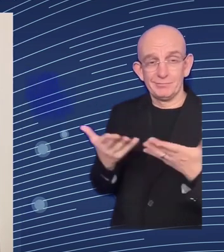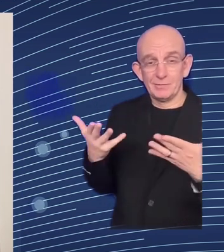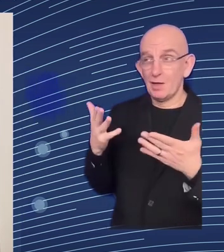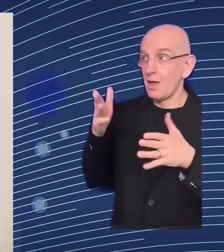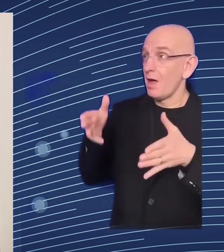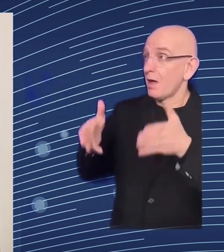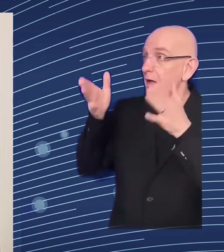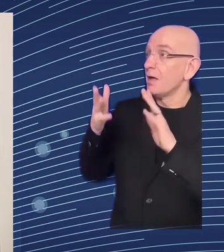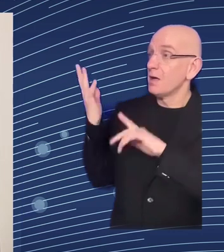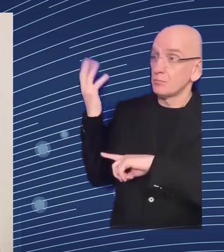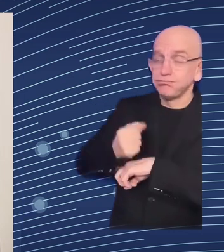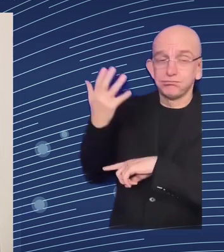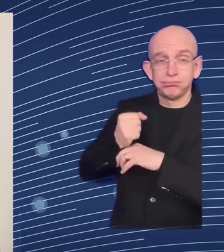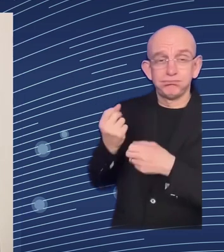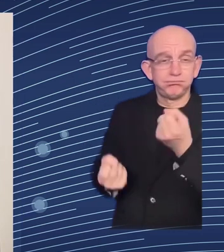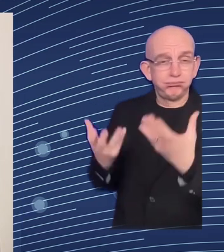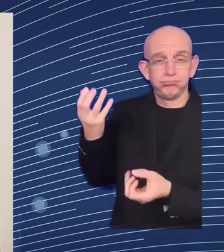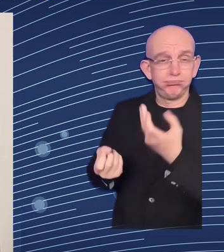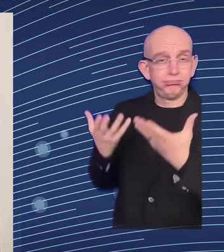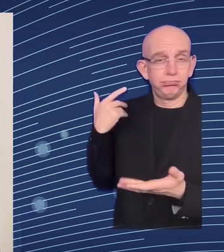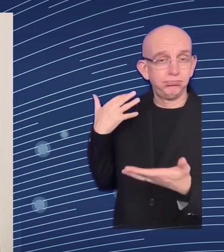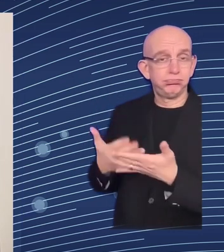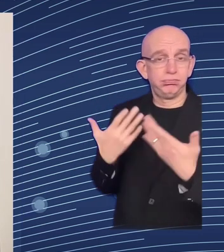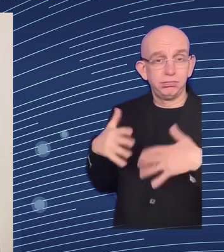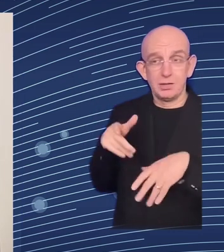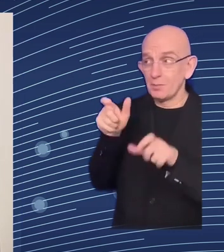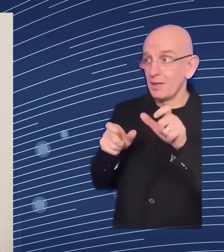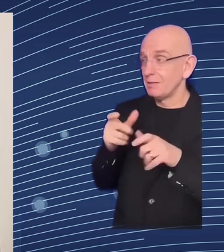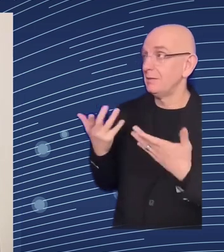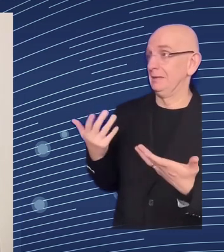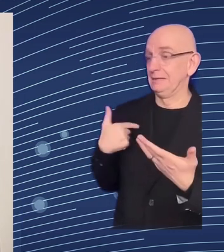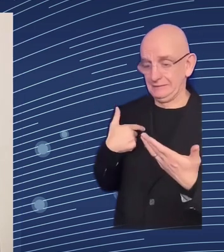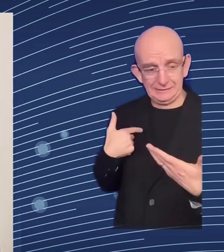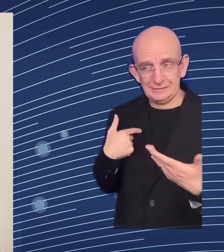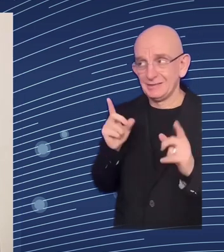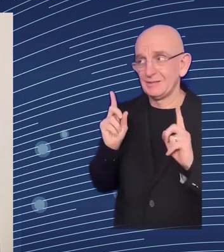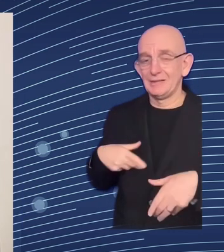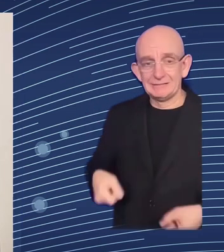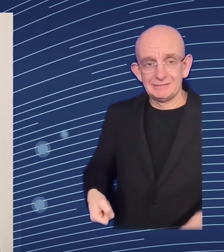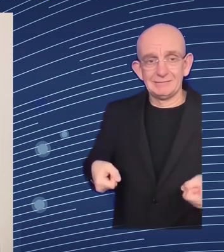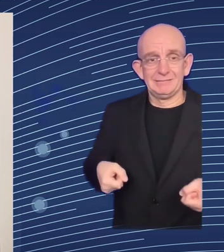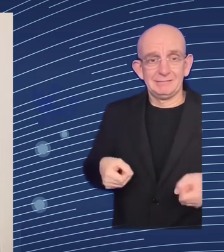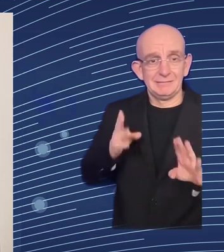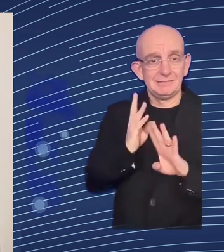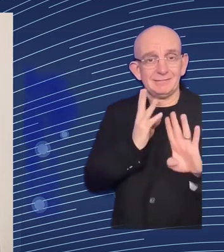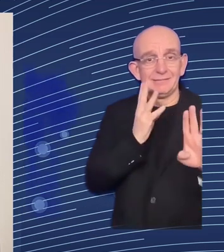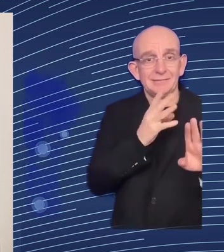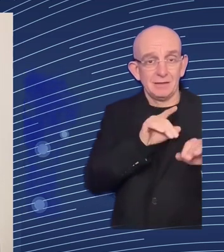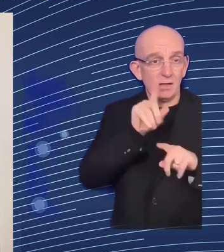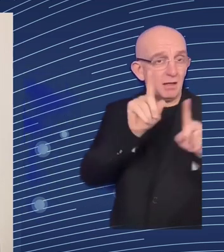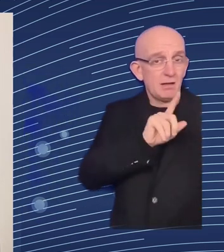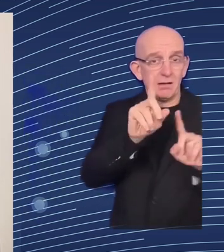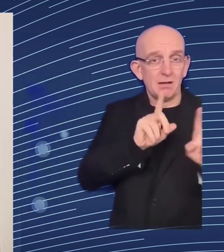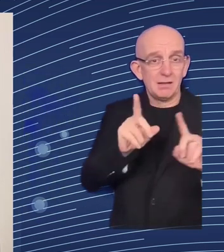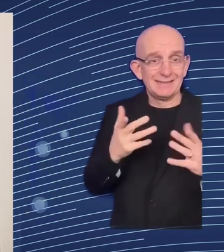already challenging demographic outlook for ukraine it is thus our responsibility to create conditions for individuals to live